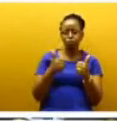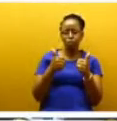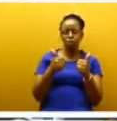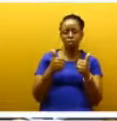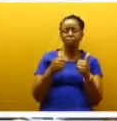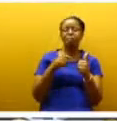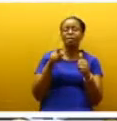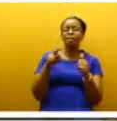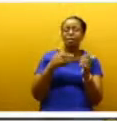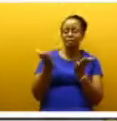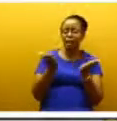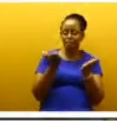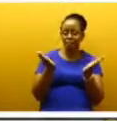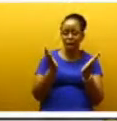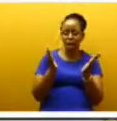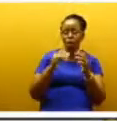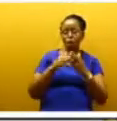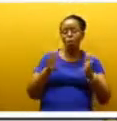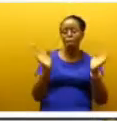were not opened.